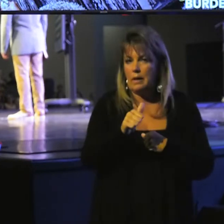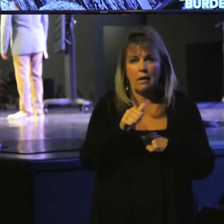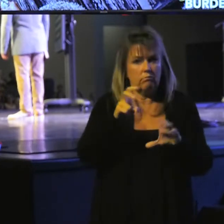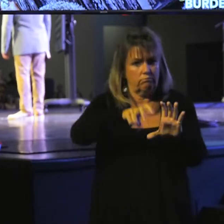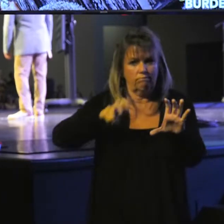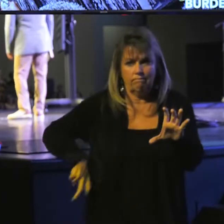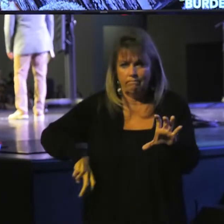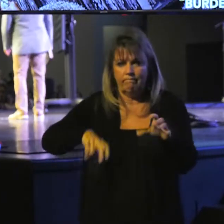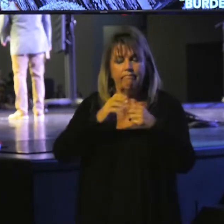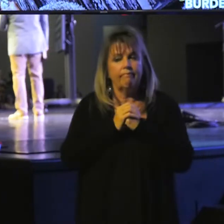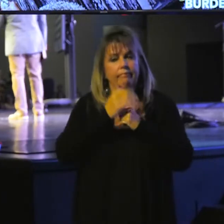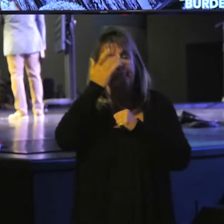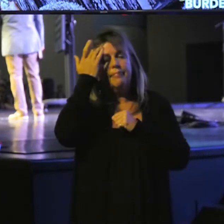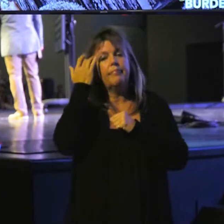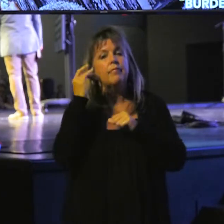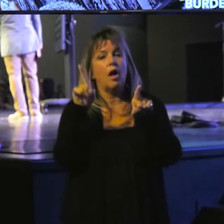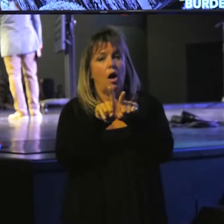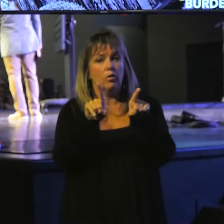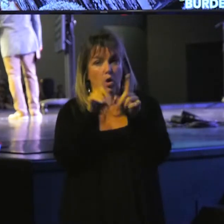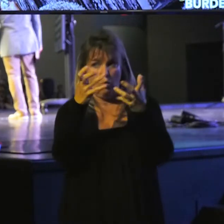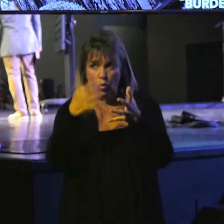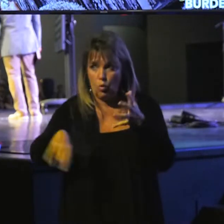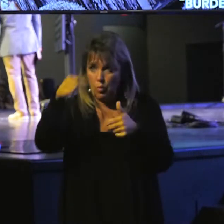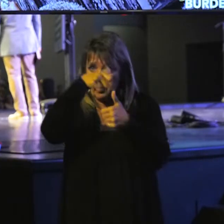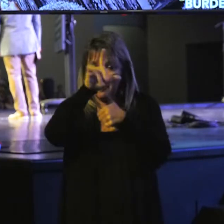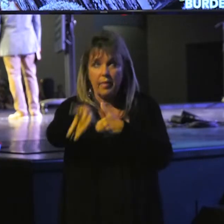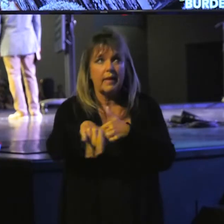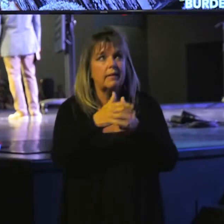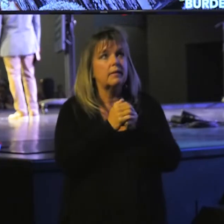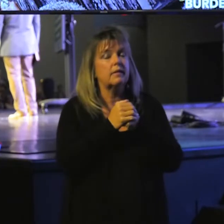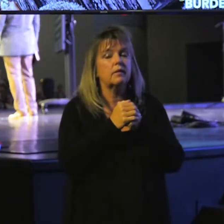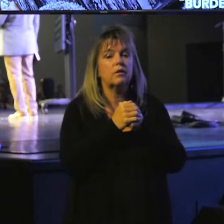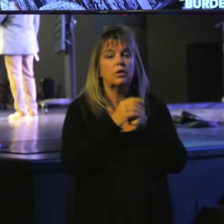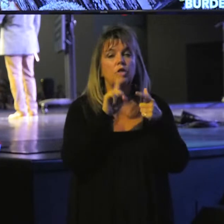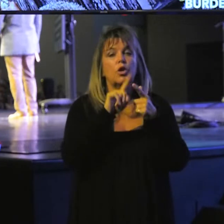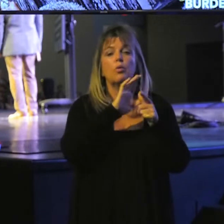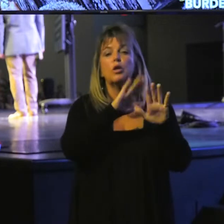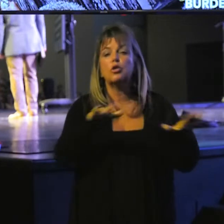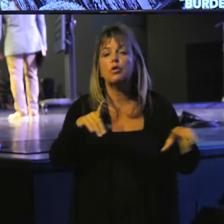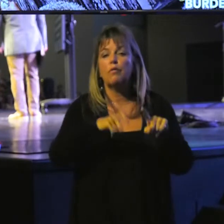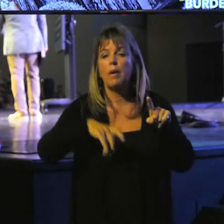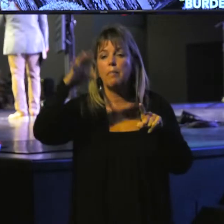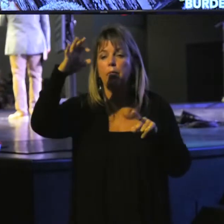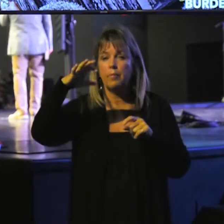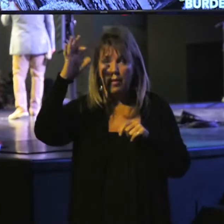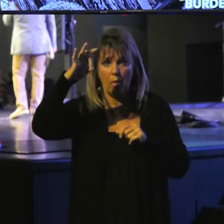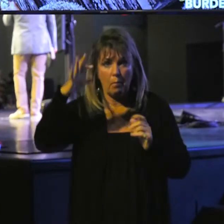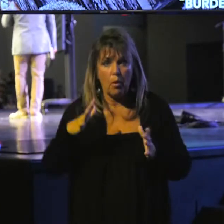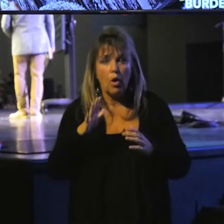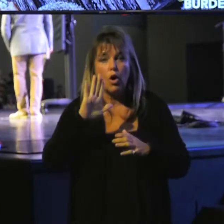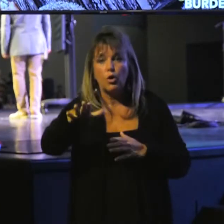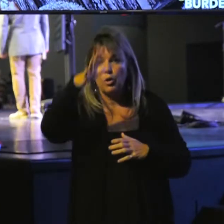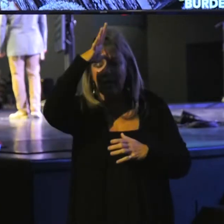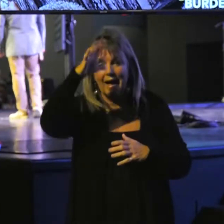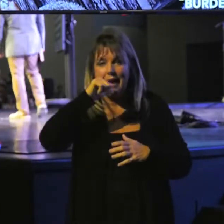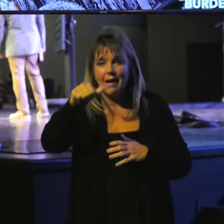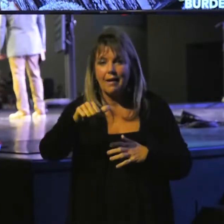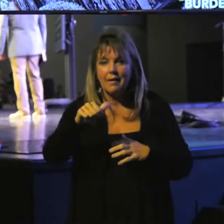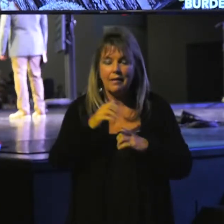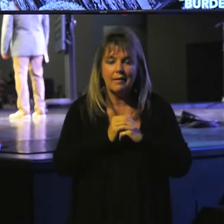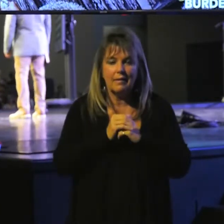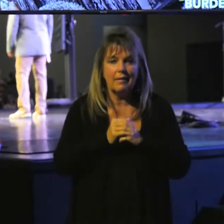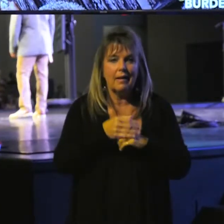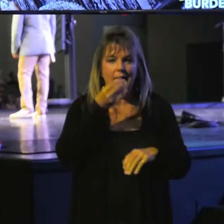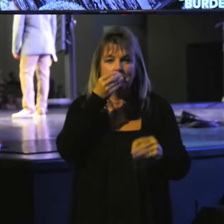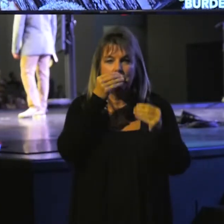He went on to say, and I also want you to remember this, to his children from the pulpit, that your daddy didn't bow the knee or